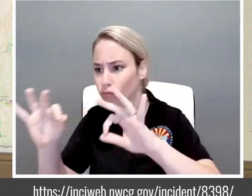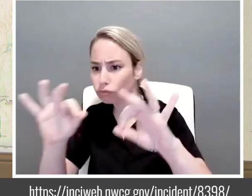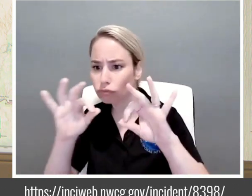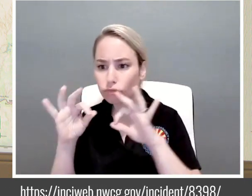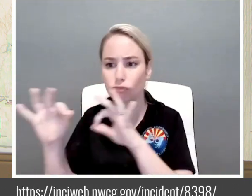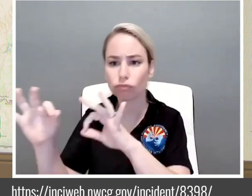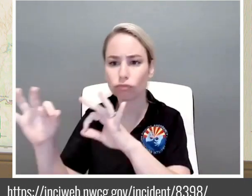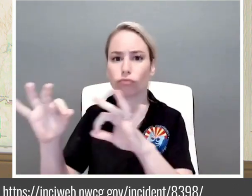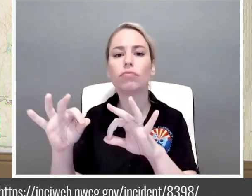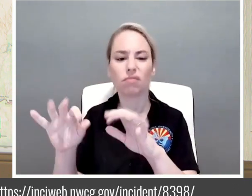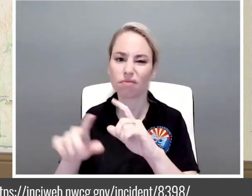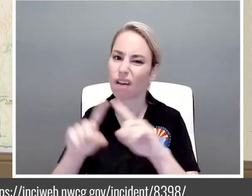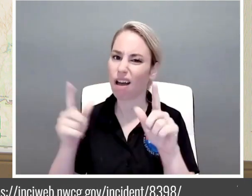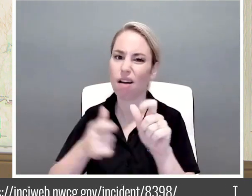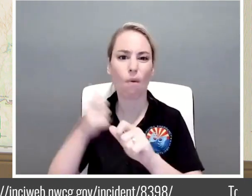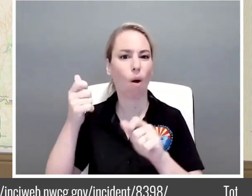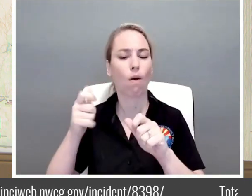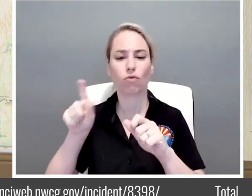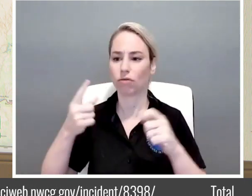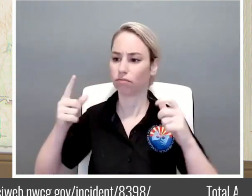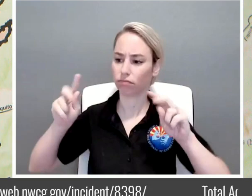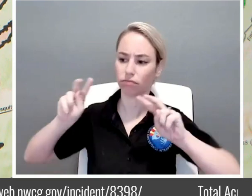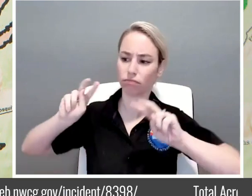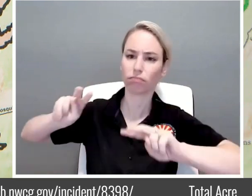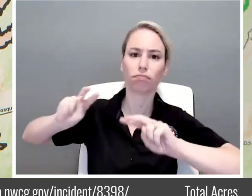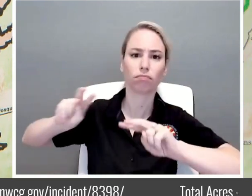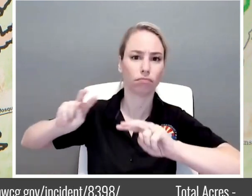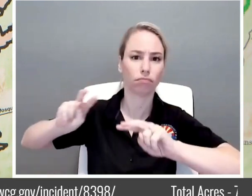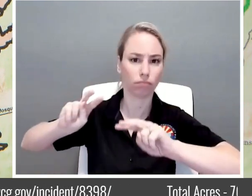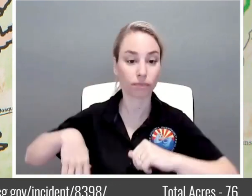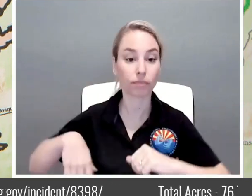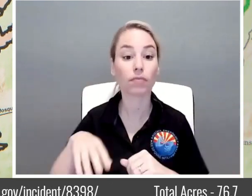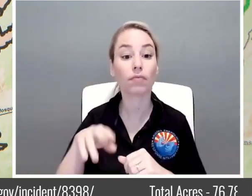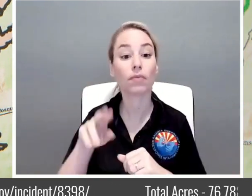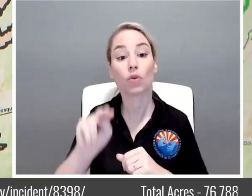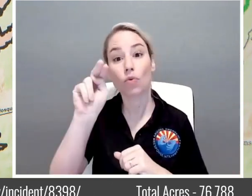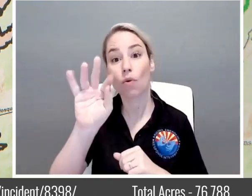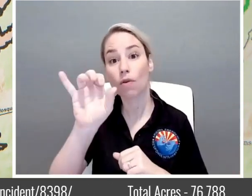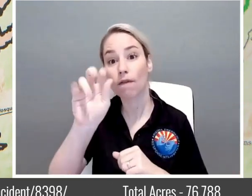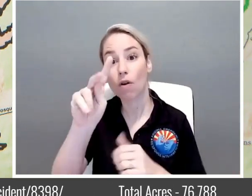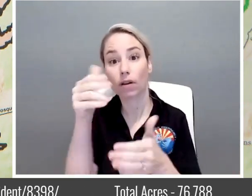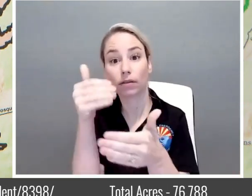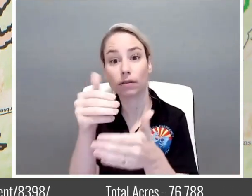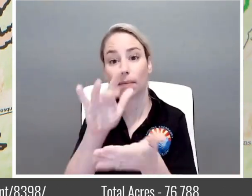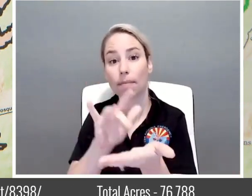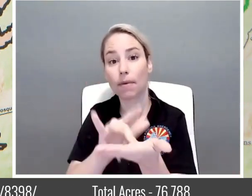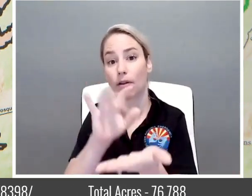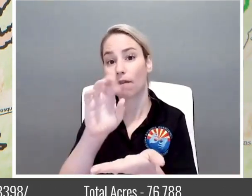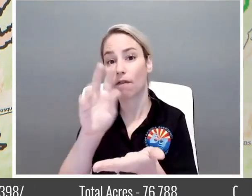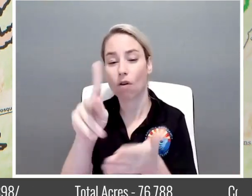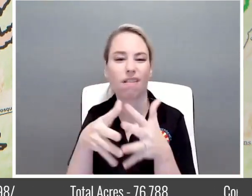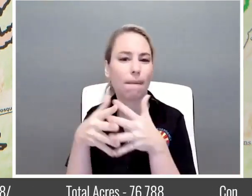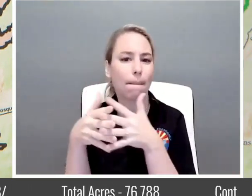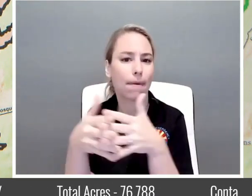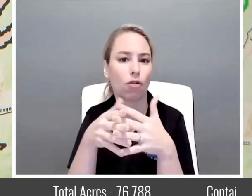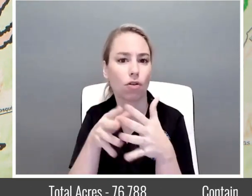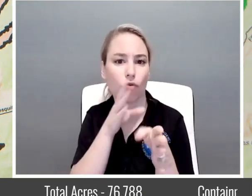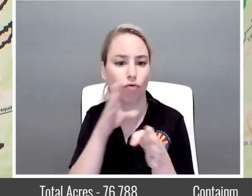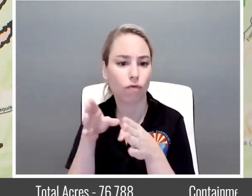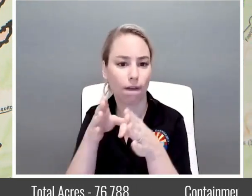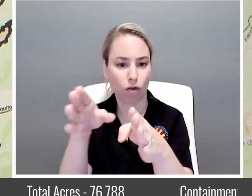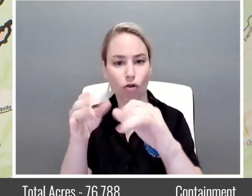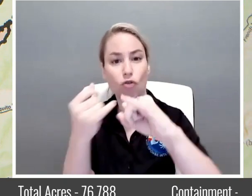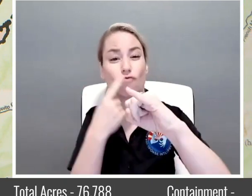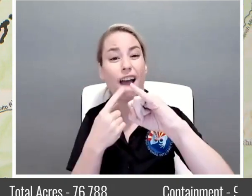lot of this into patrol status the North Fork of the Middle Fork of the American River up here in this open line and this